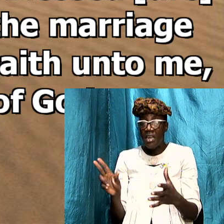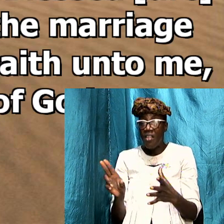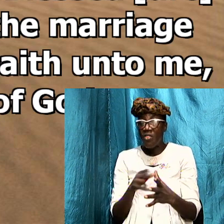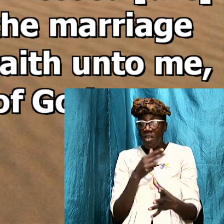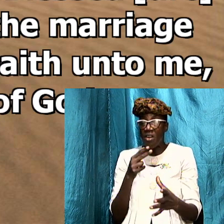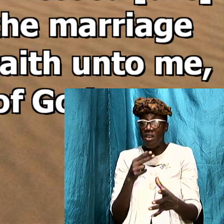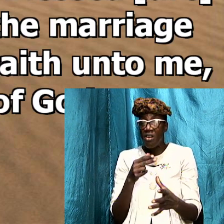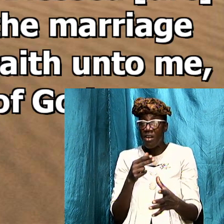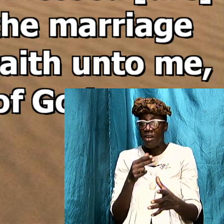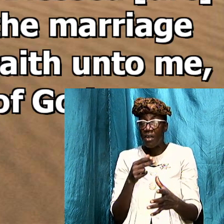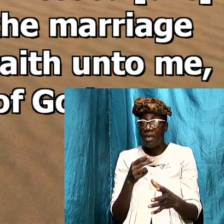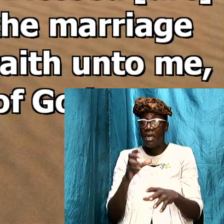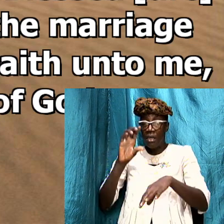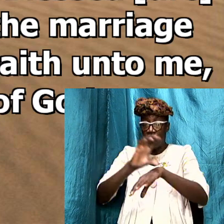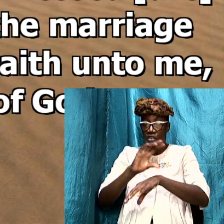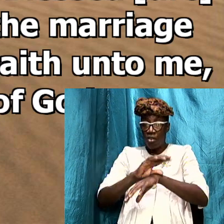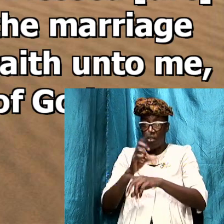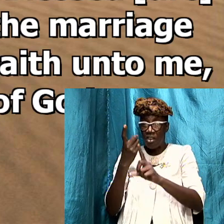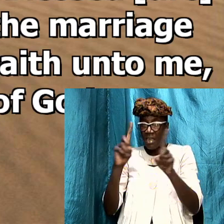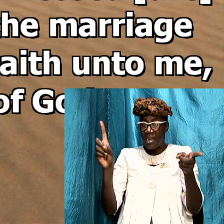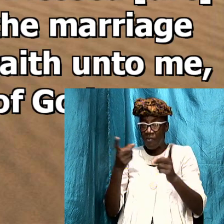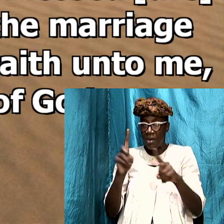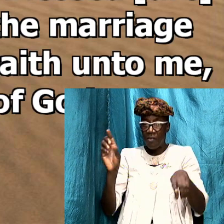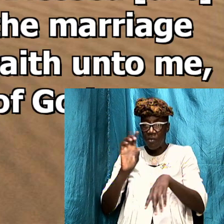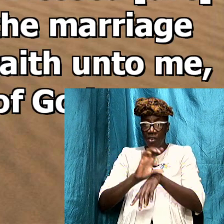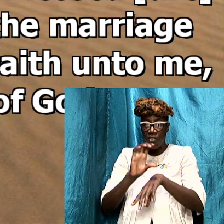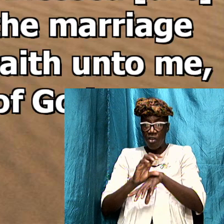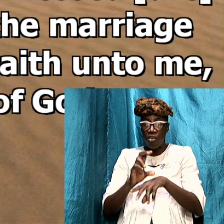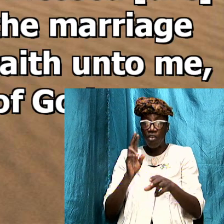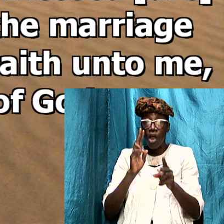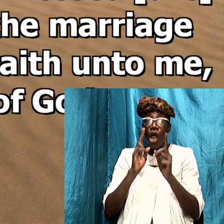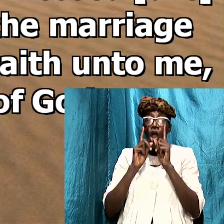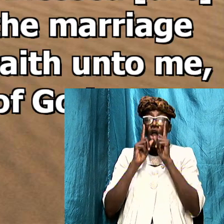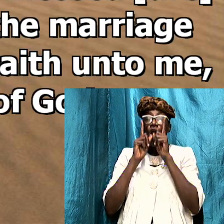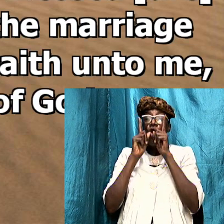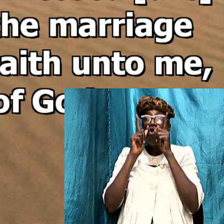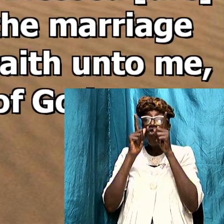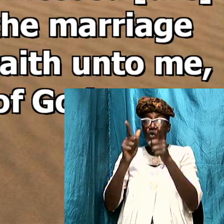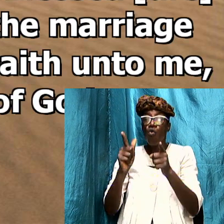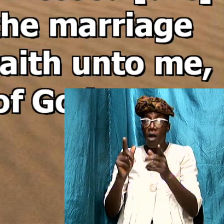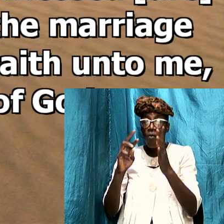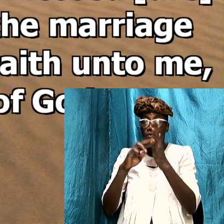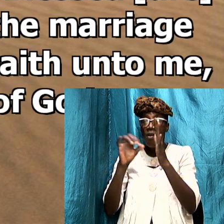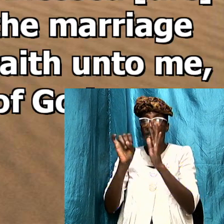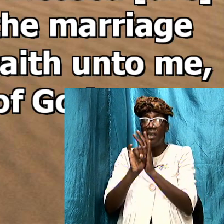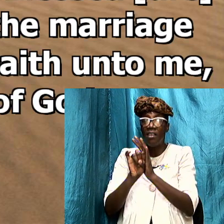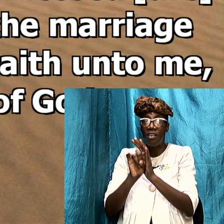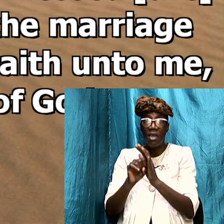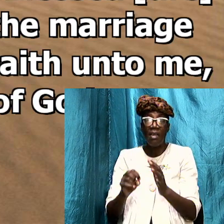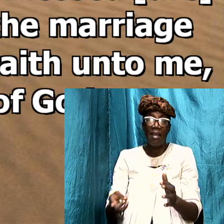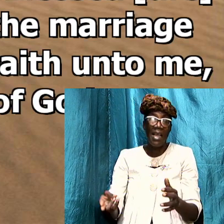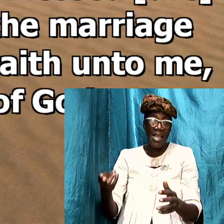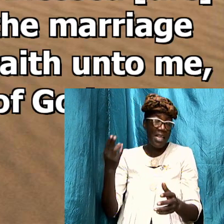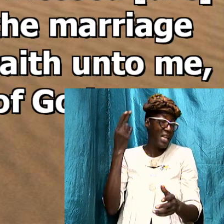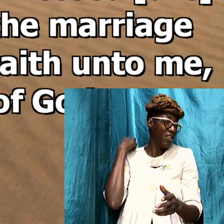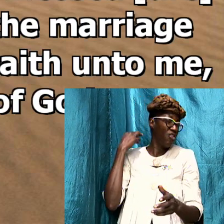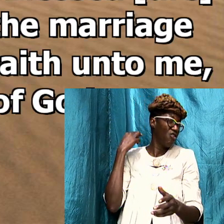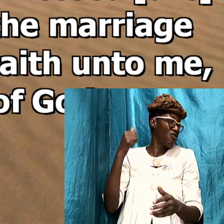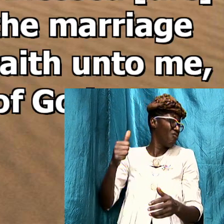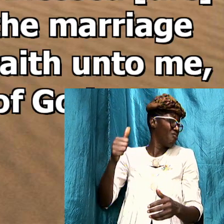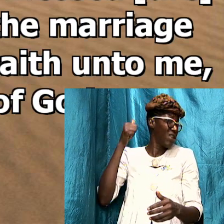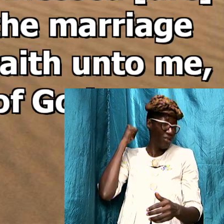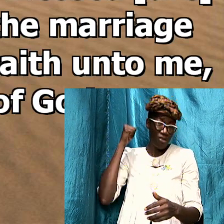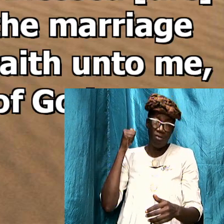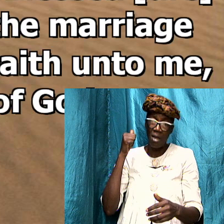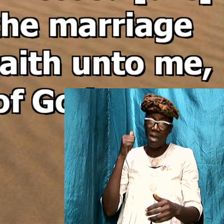churches represent a different church here it looks at Revelation as a historical book and deal with the whole period